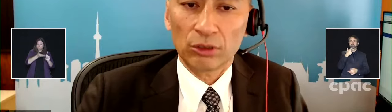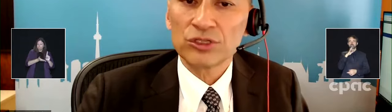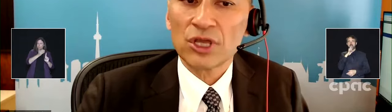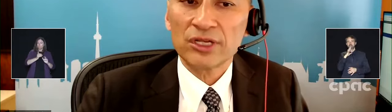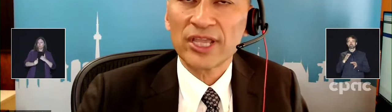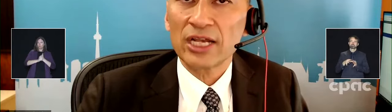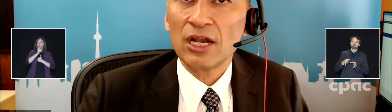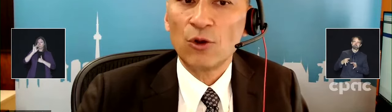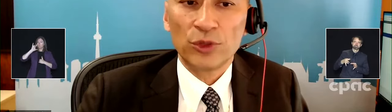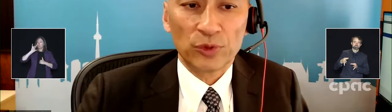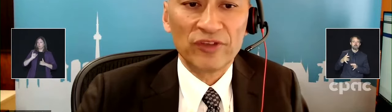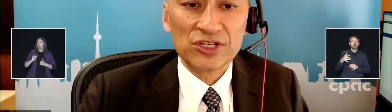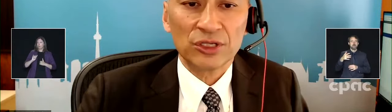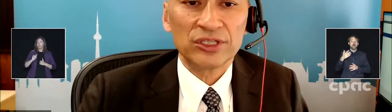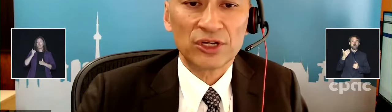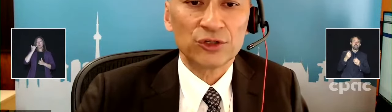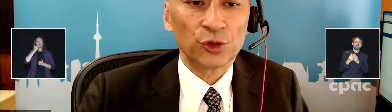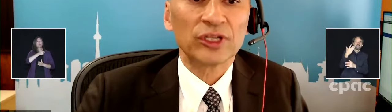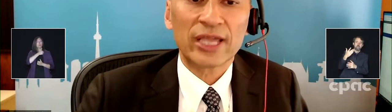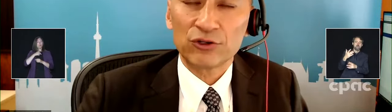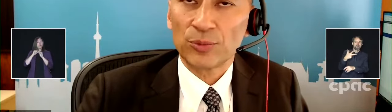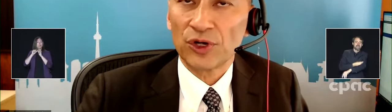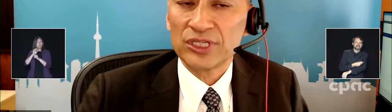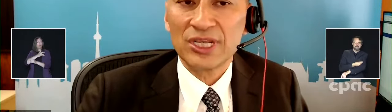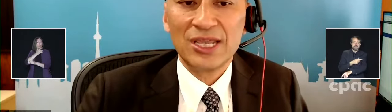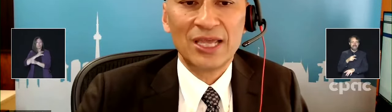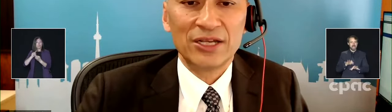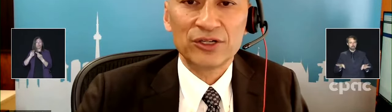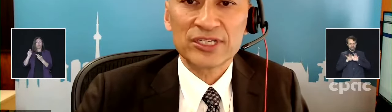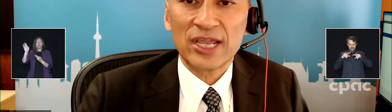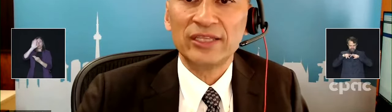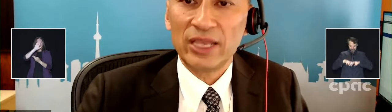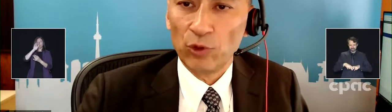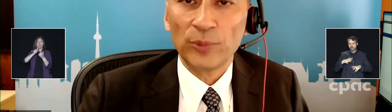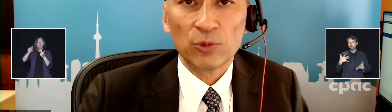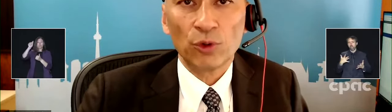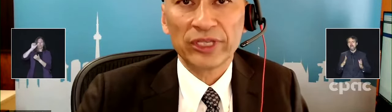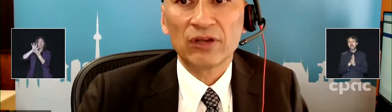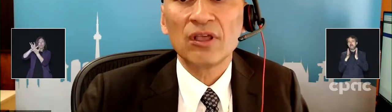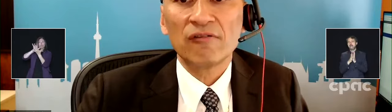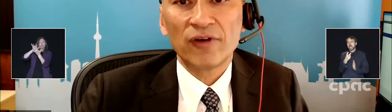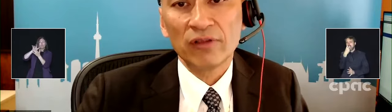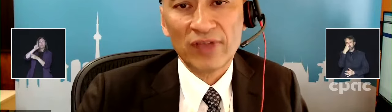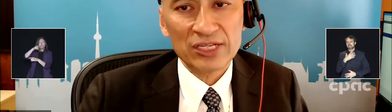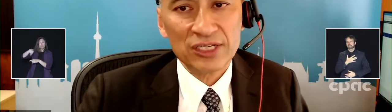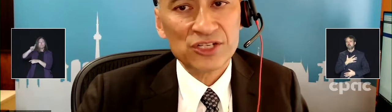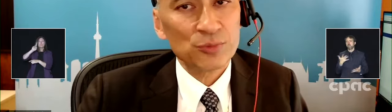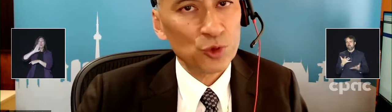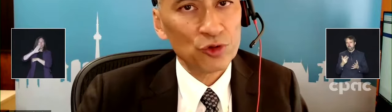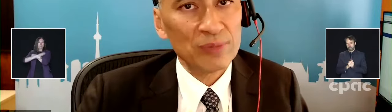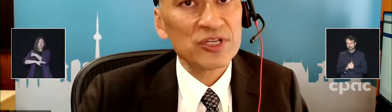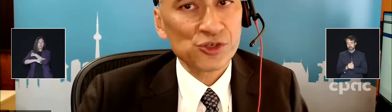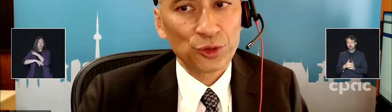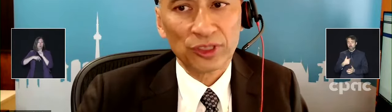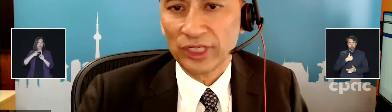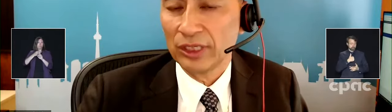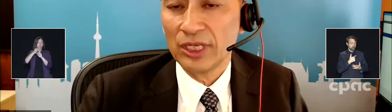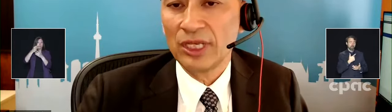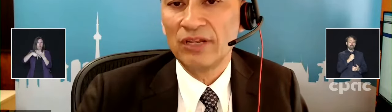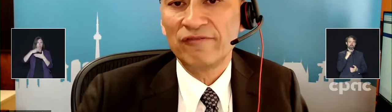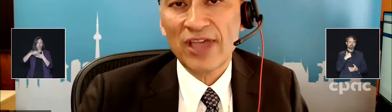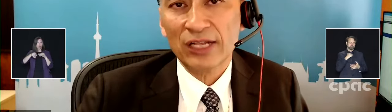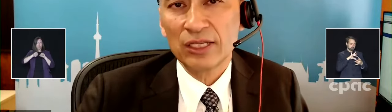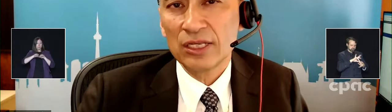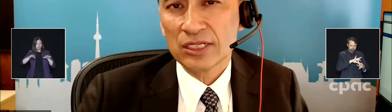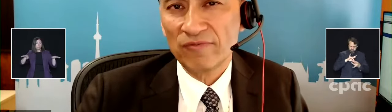We are in close contact with provincial and territorial counterparts and understand they will be rolling out fall vaccination programs shortly.